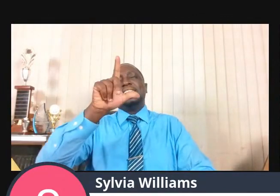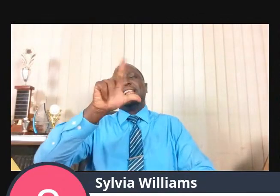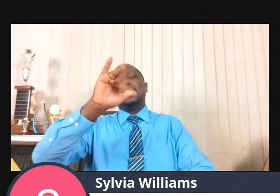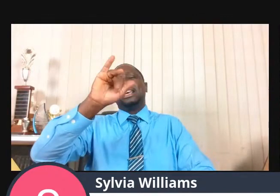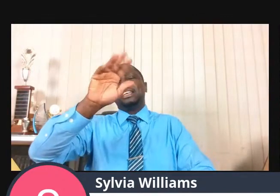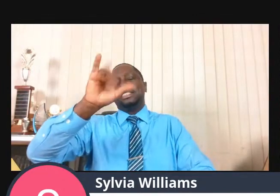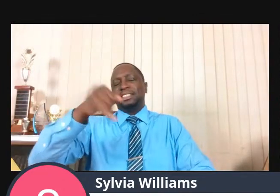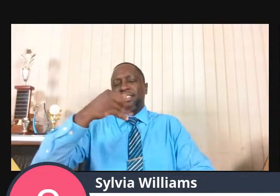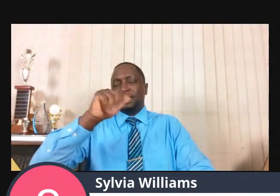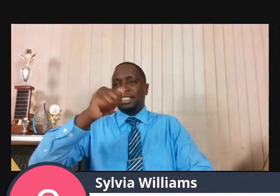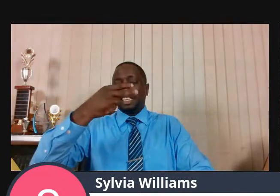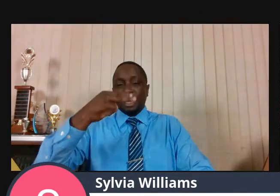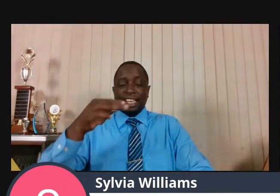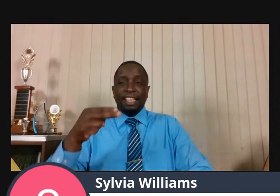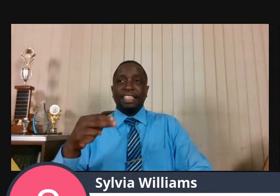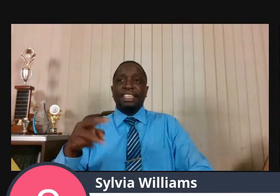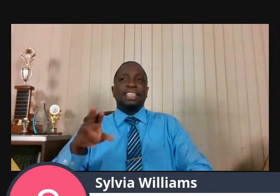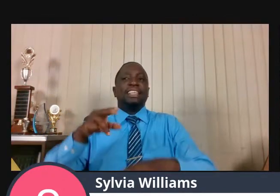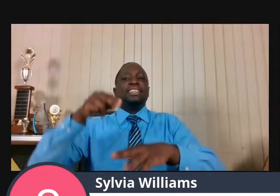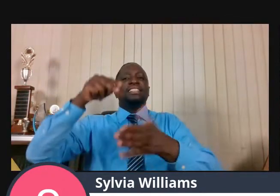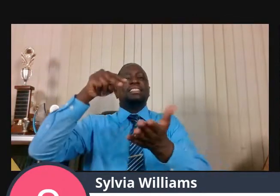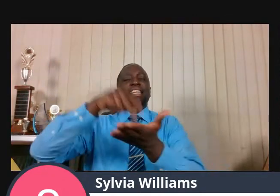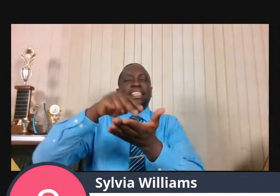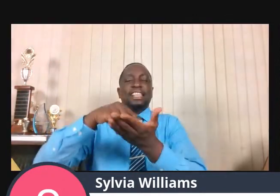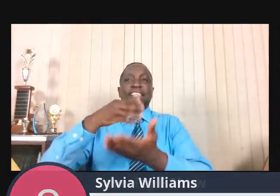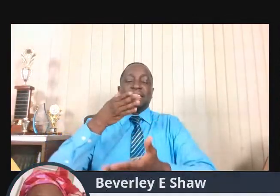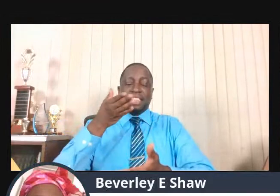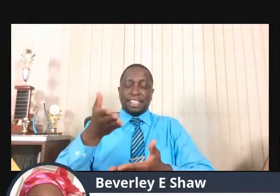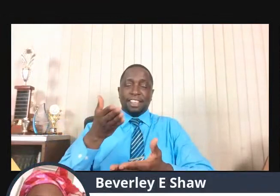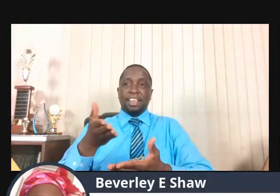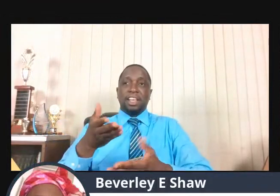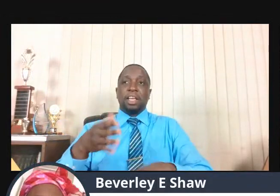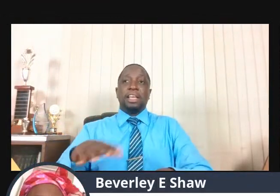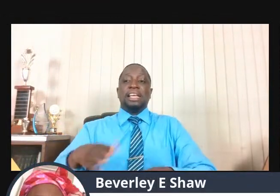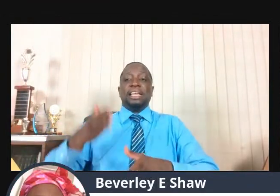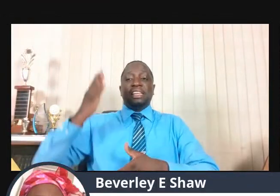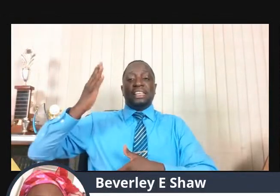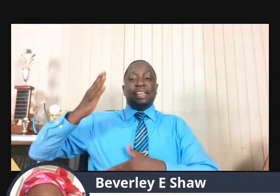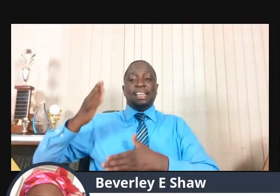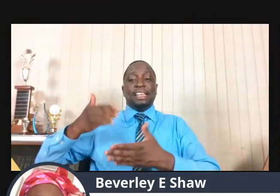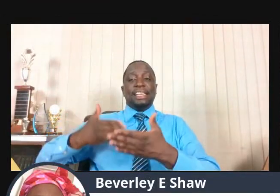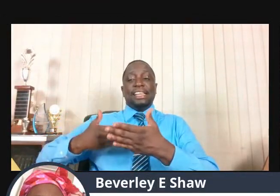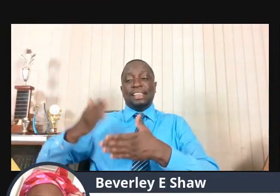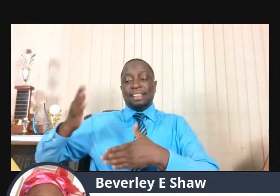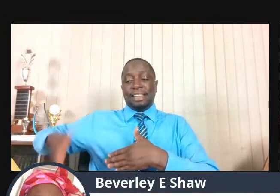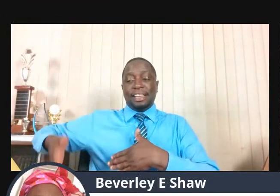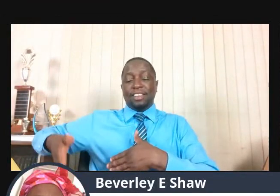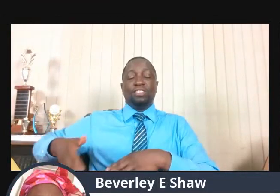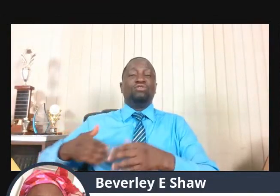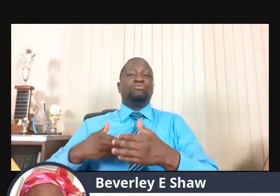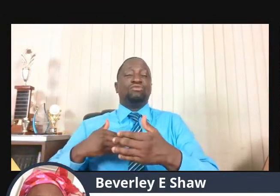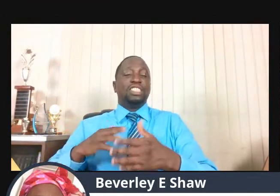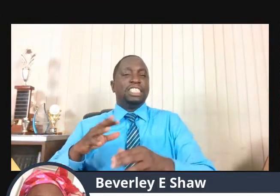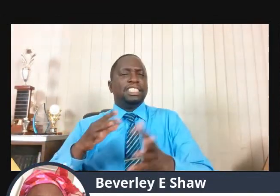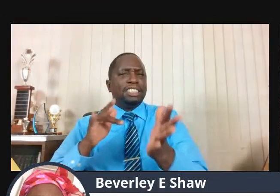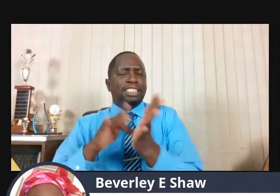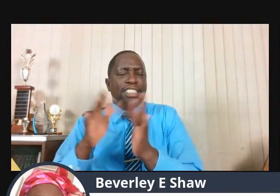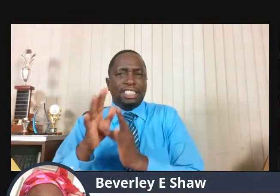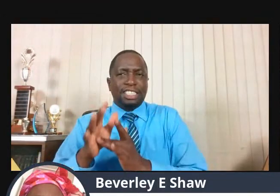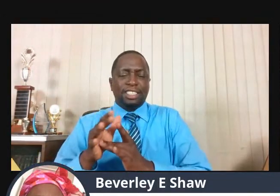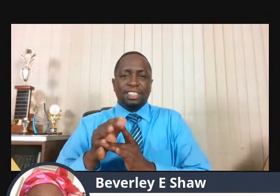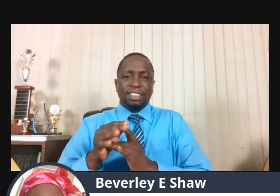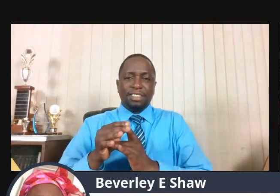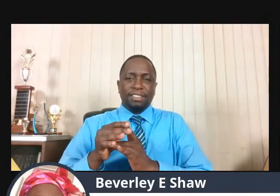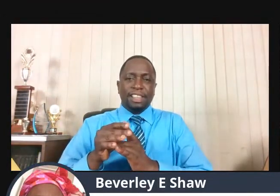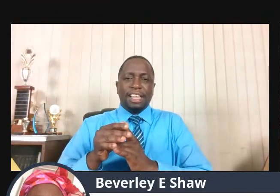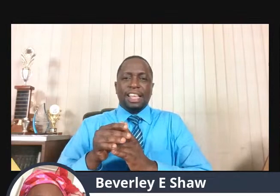there beside Jesus and Luke says that they gave him a word. And the word was not one